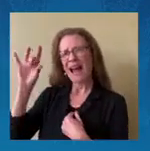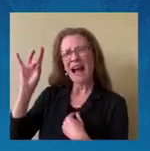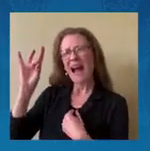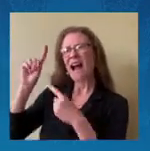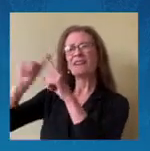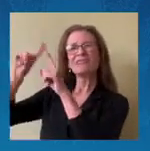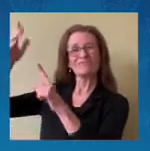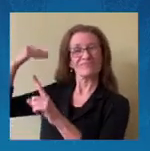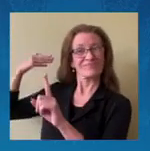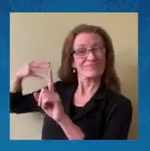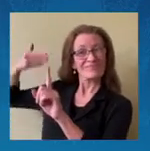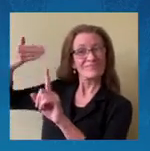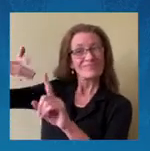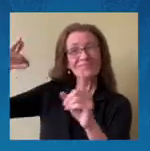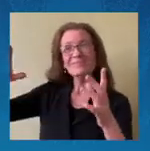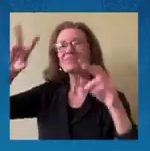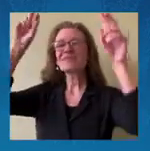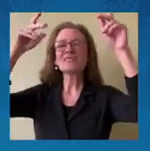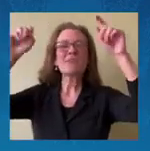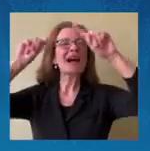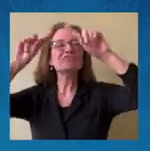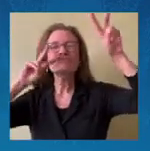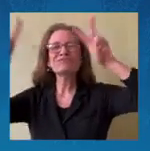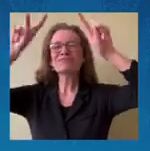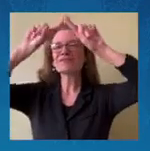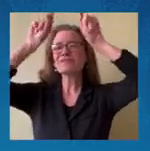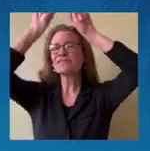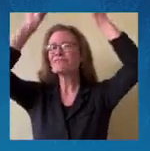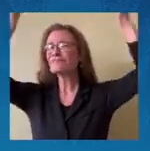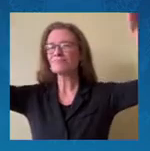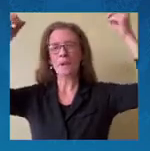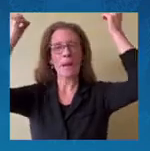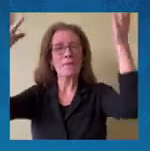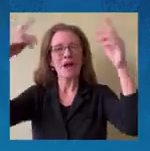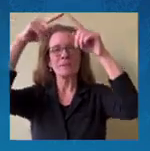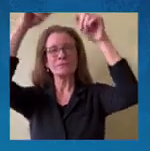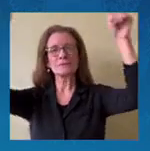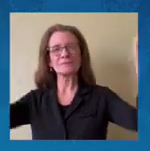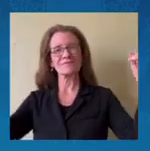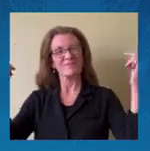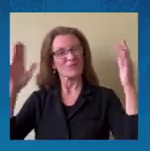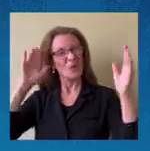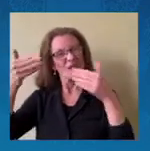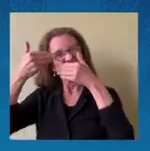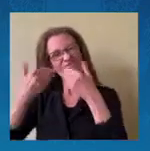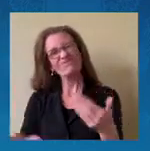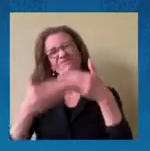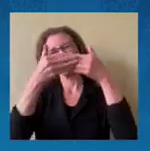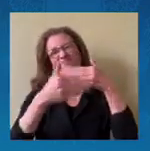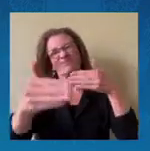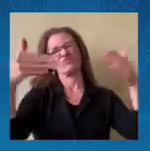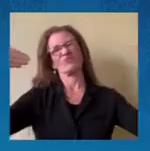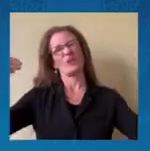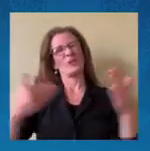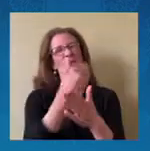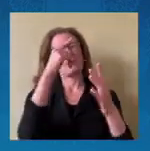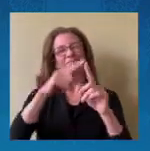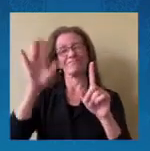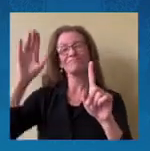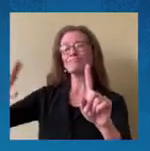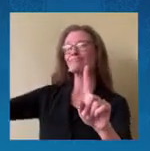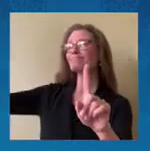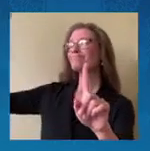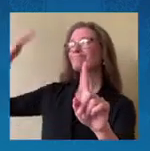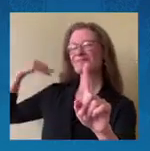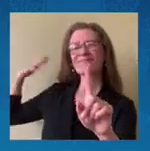But we are. In a new era. Where we are. I think. More than ever before. Appreciating. capacity. And yes. The opportunity.